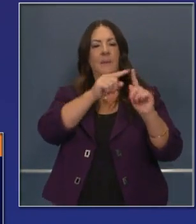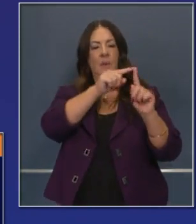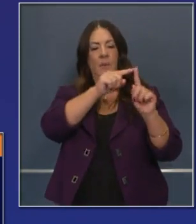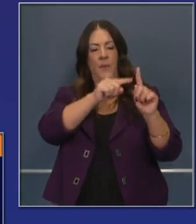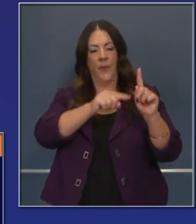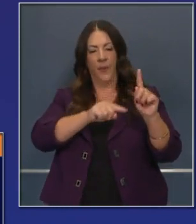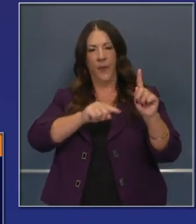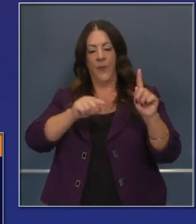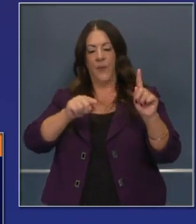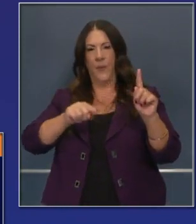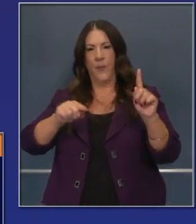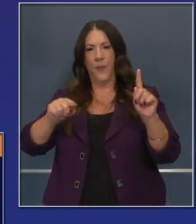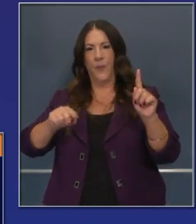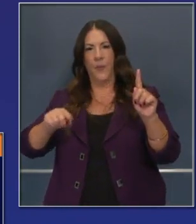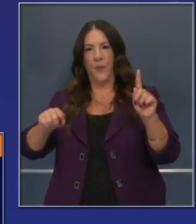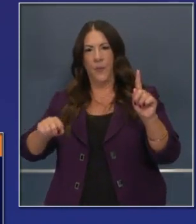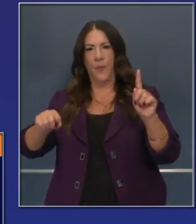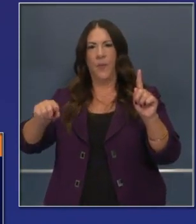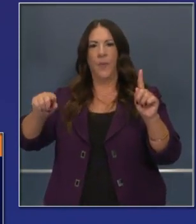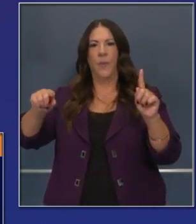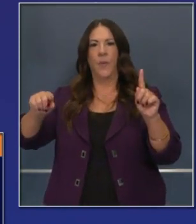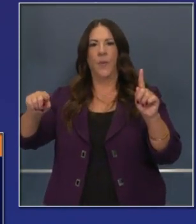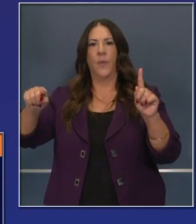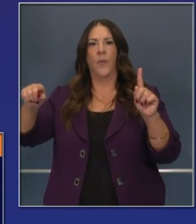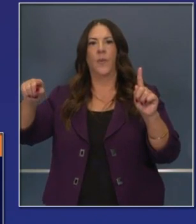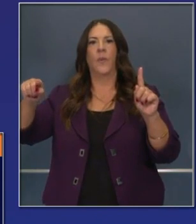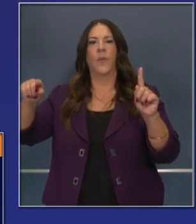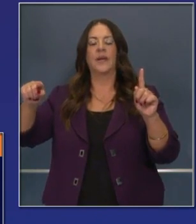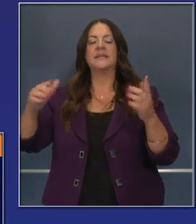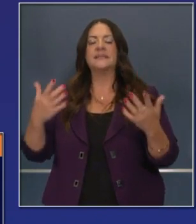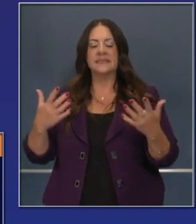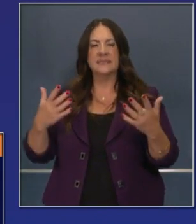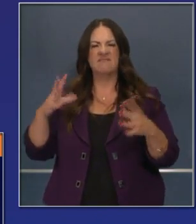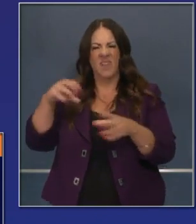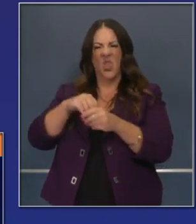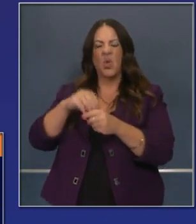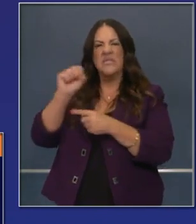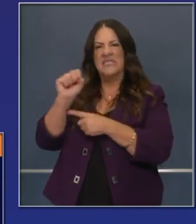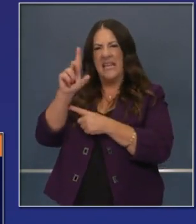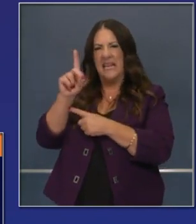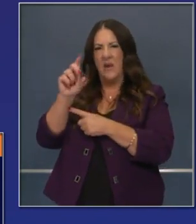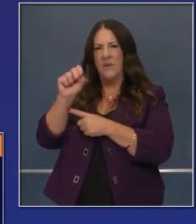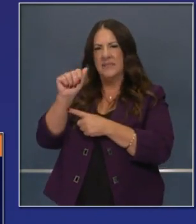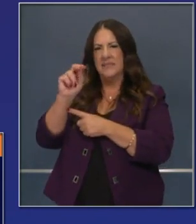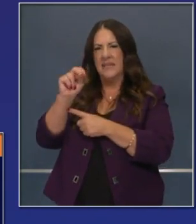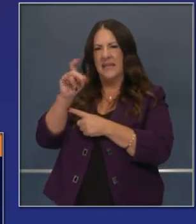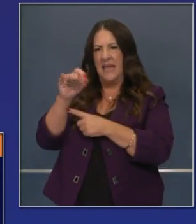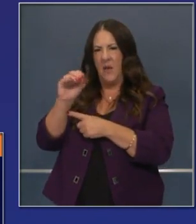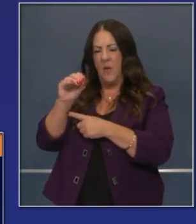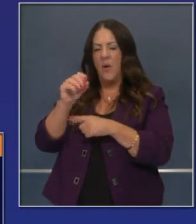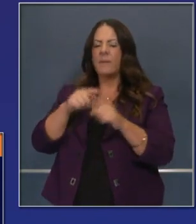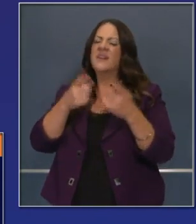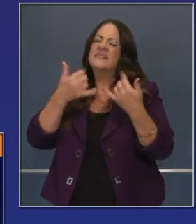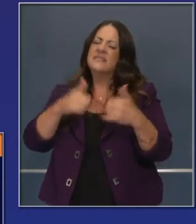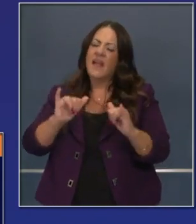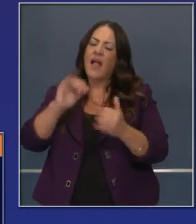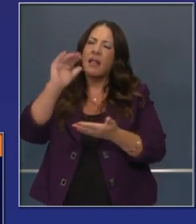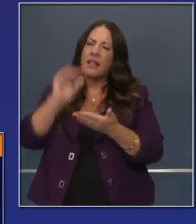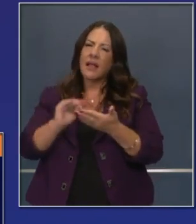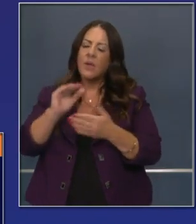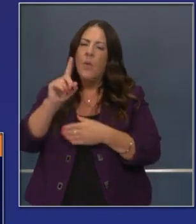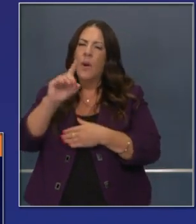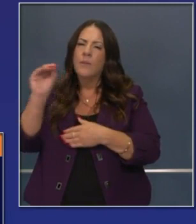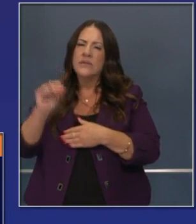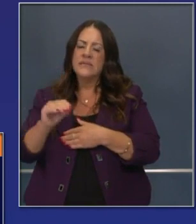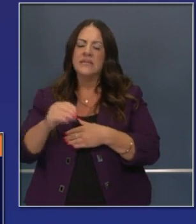our assemblage of counties that we put forward. Those include San Diego County, as well. So still below 1%, the one, our effective